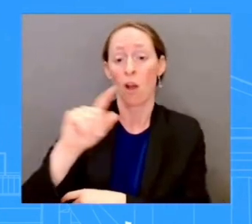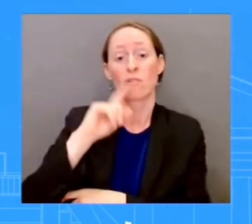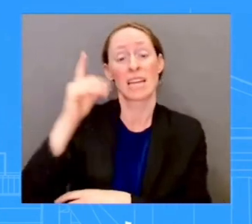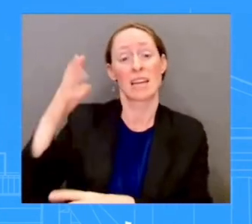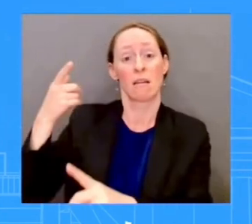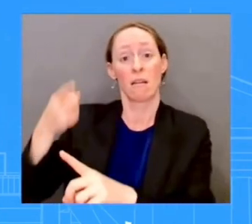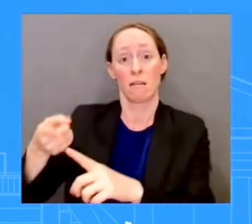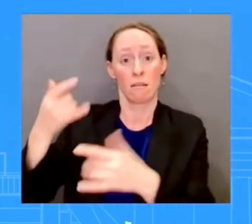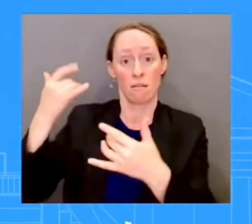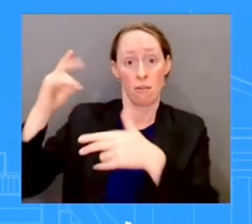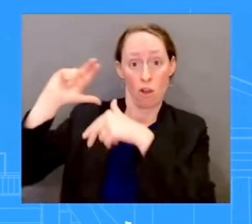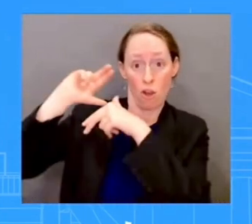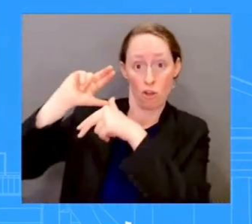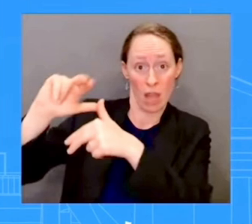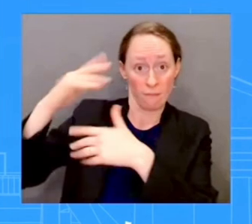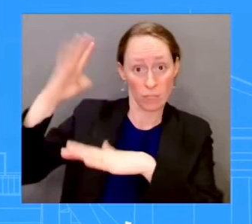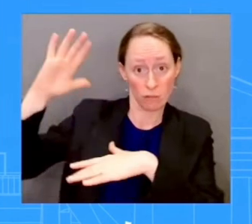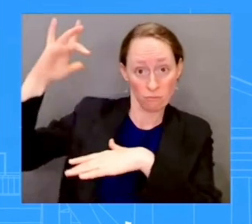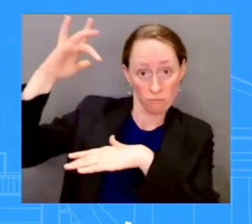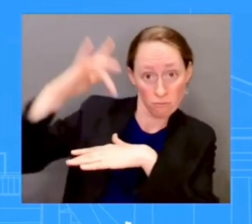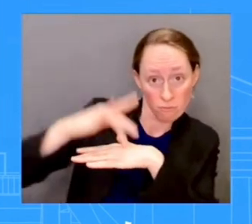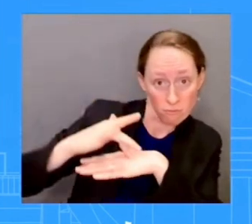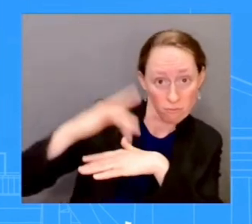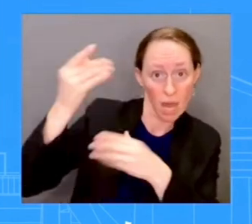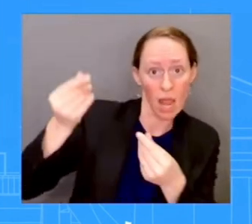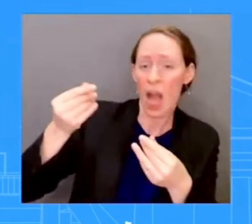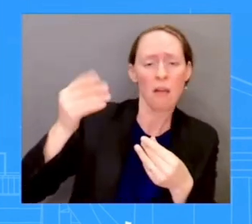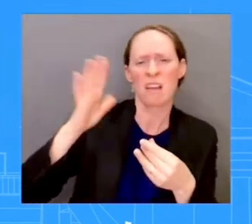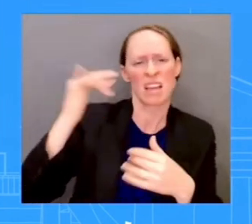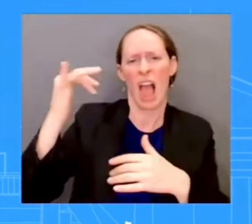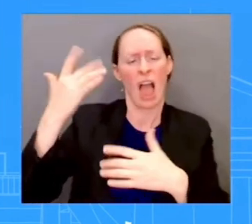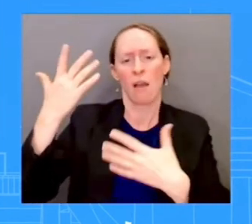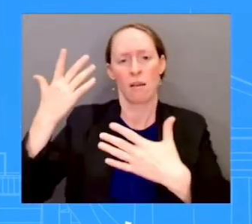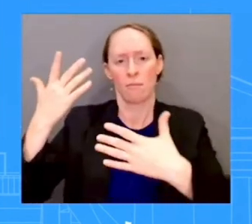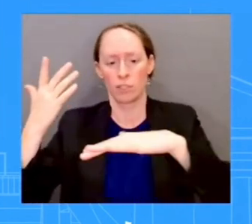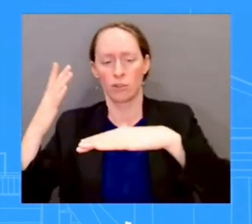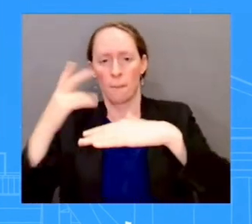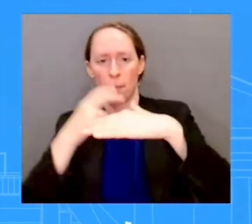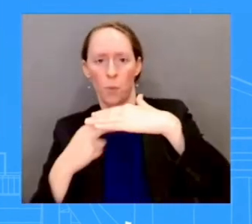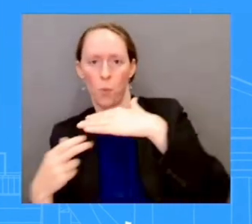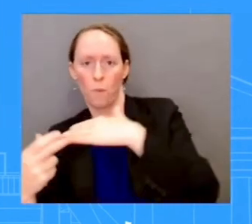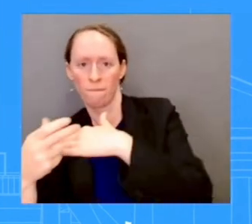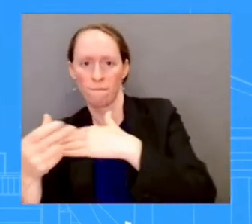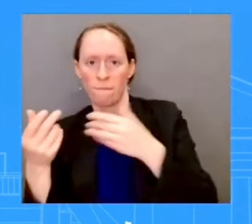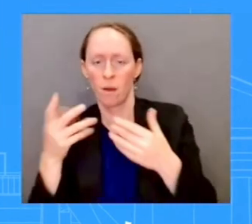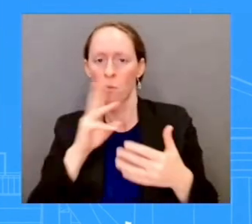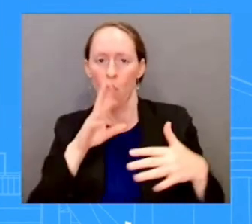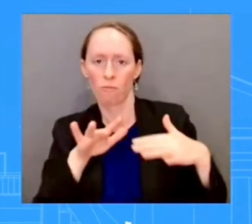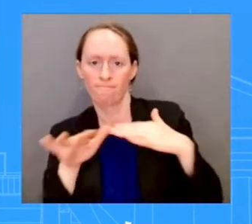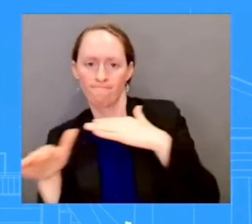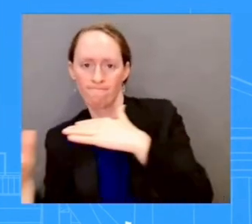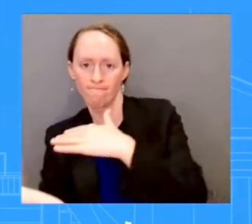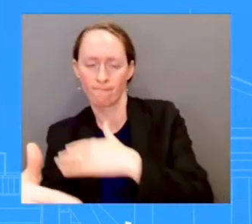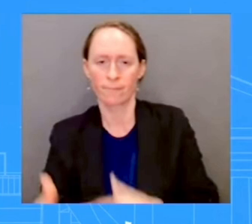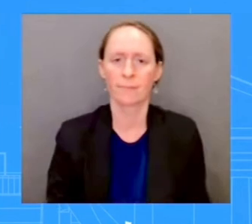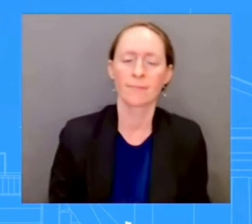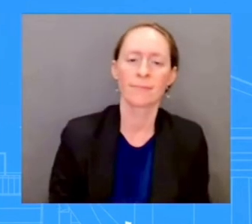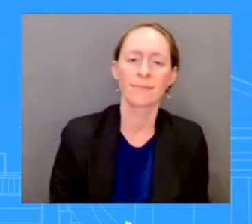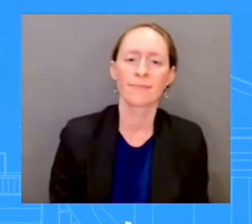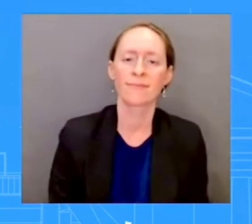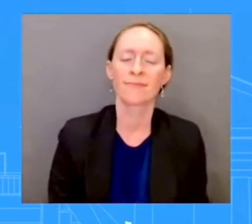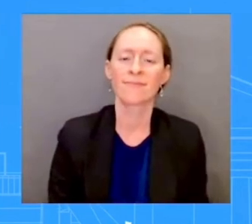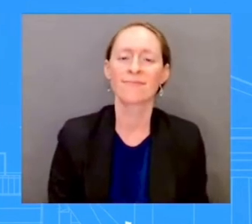He and Deanne Criswell have been talking daily. He spoke to her this morning before he went over to FEMA headquarters.